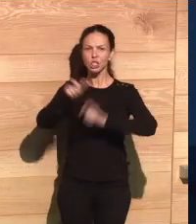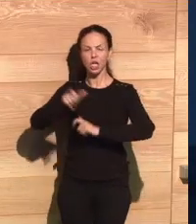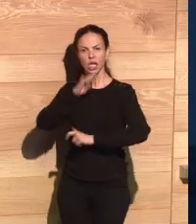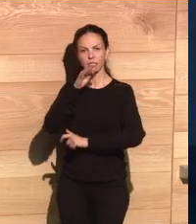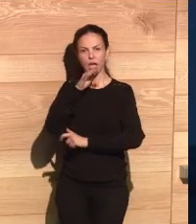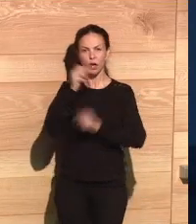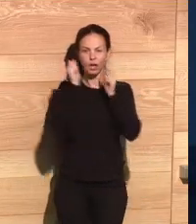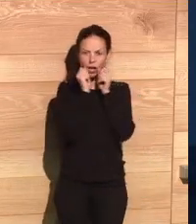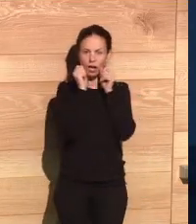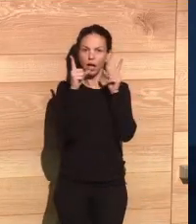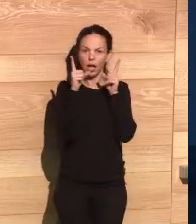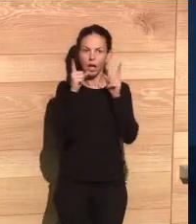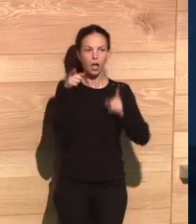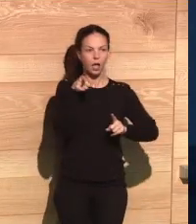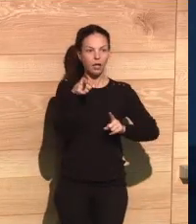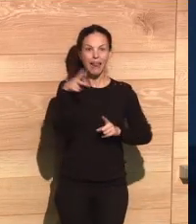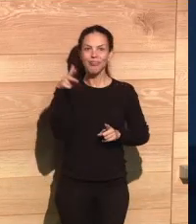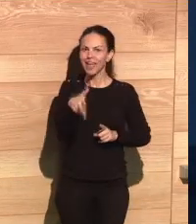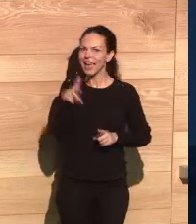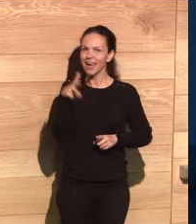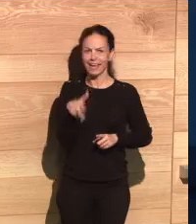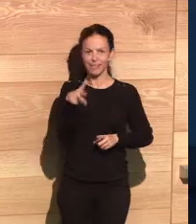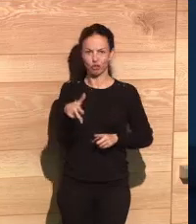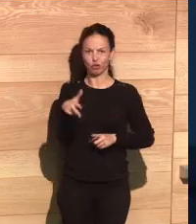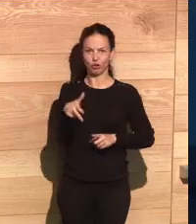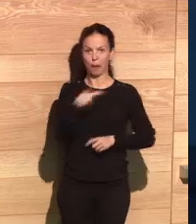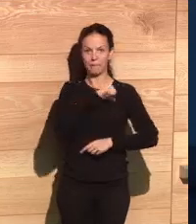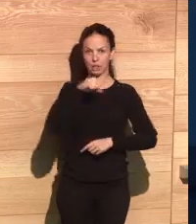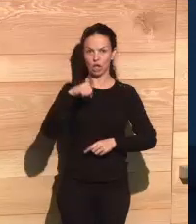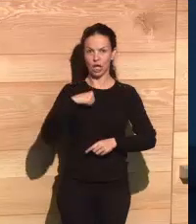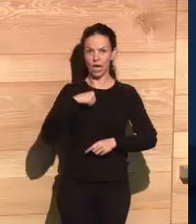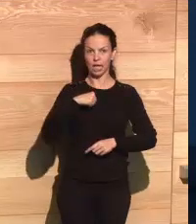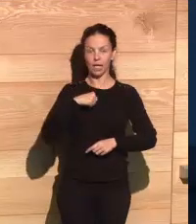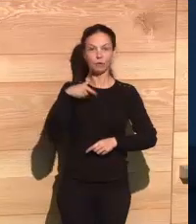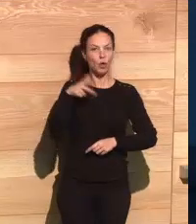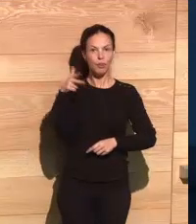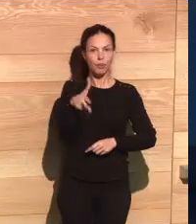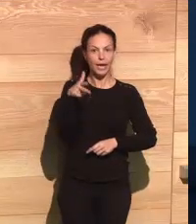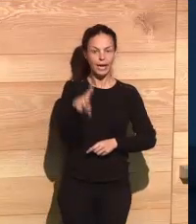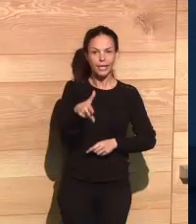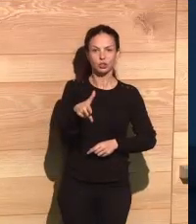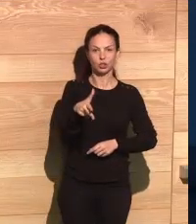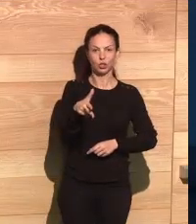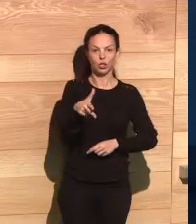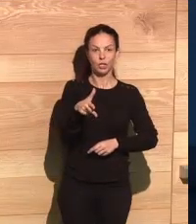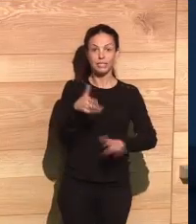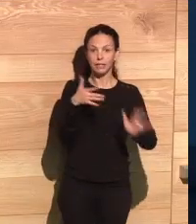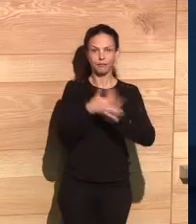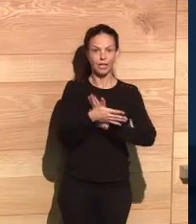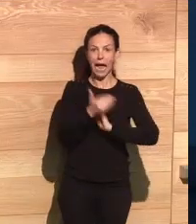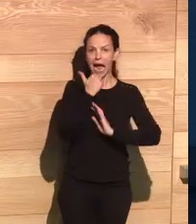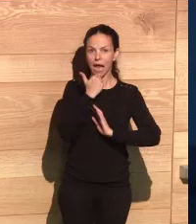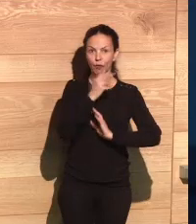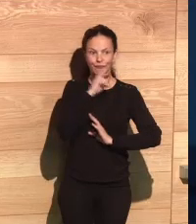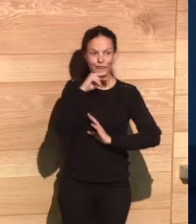but also because people are starting to see it again as a good in itself, not something that